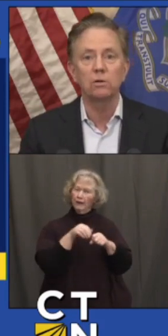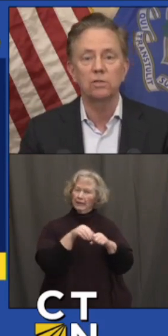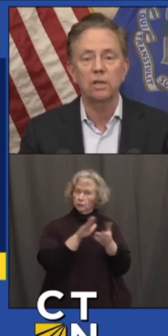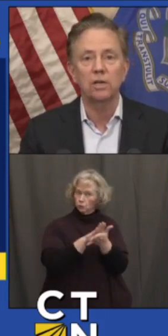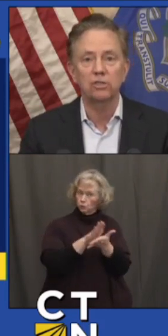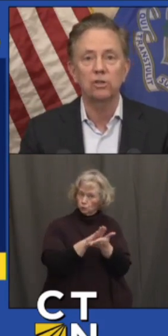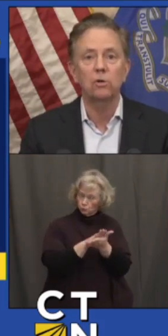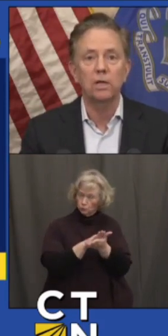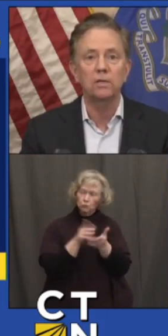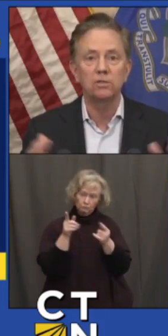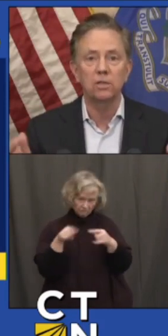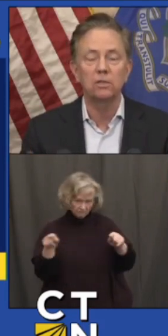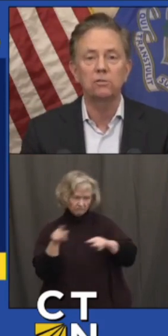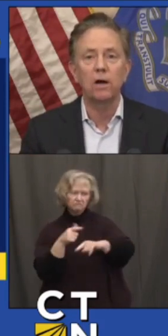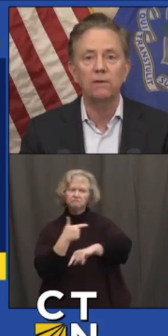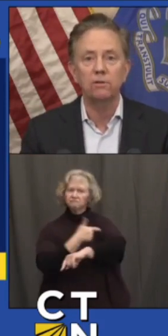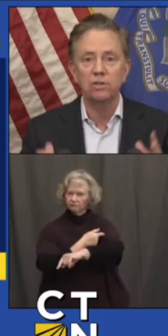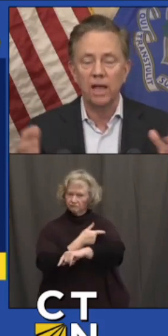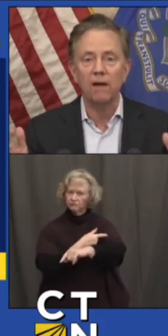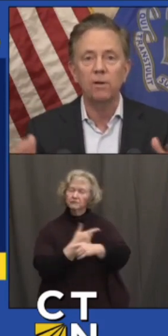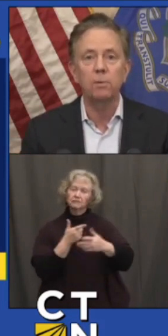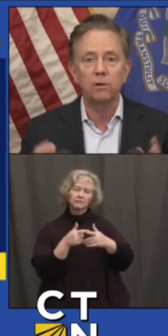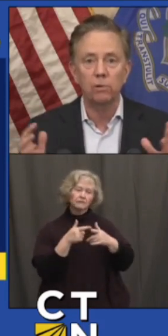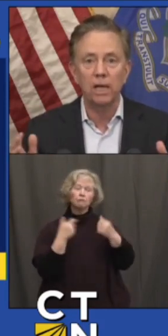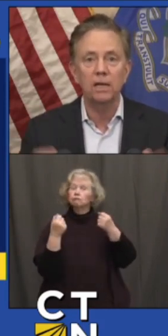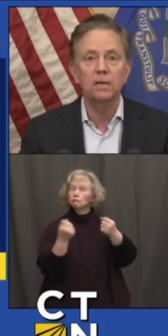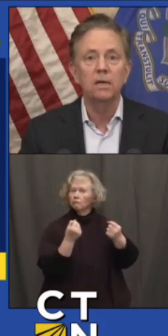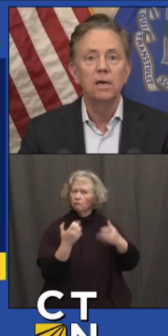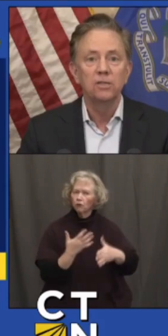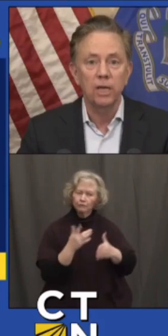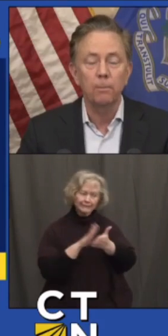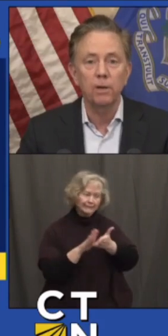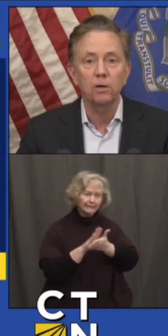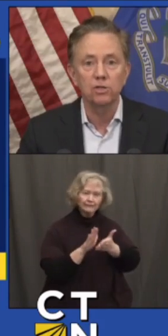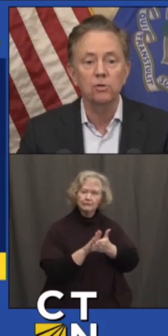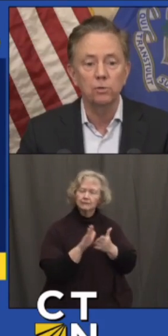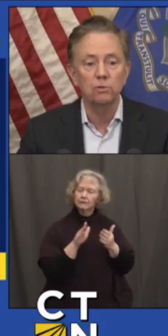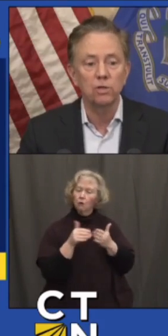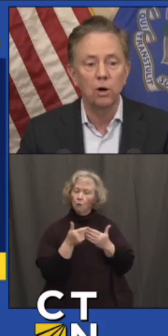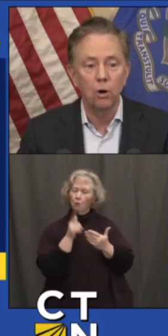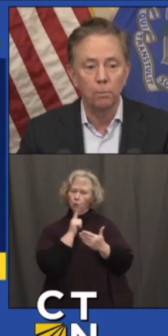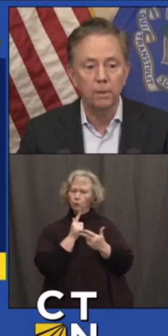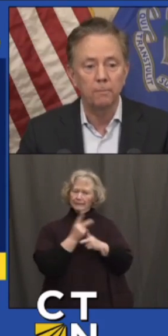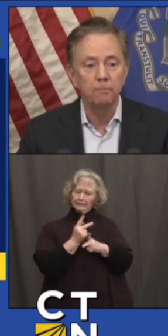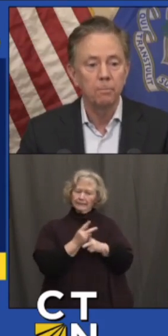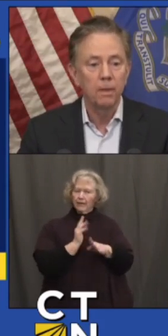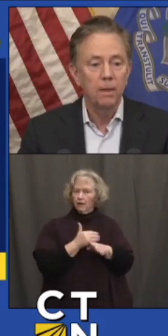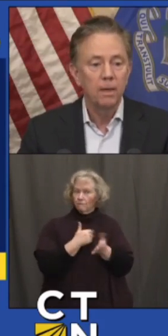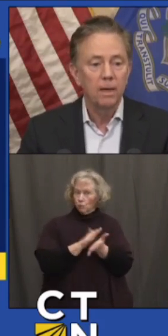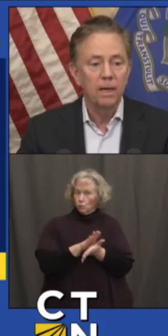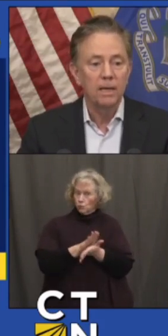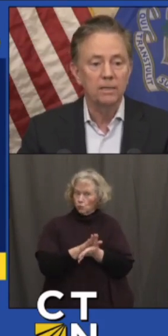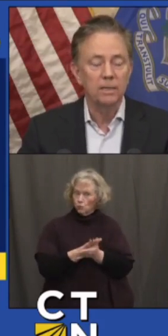workers and the custodians and the drivers and everybody related to keeping our schools open.